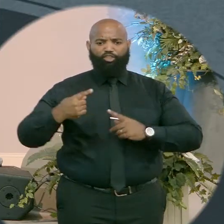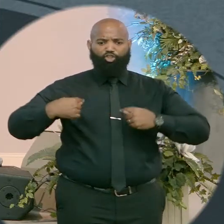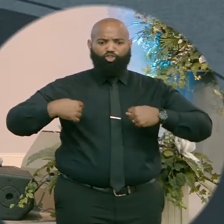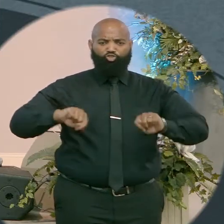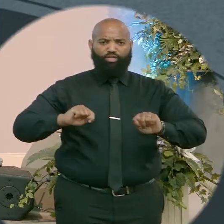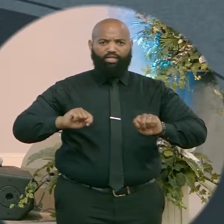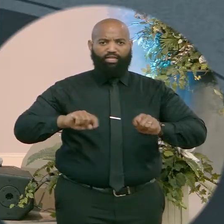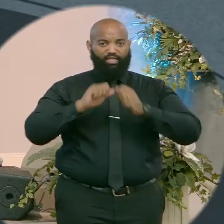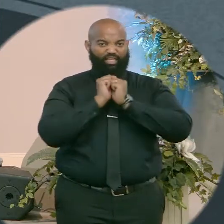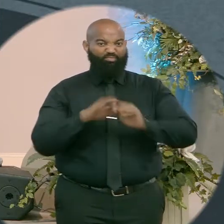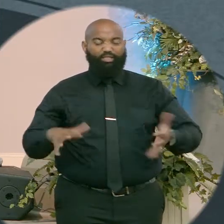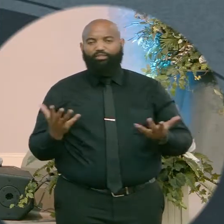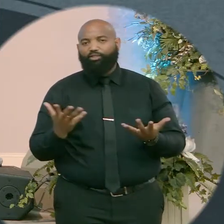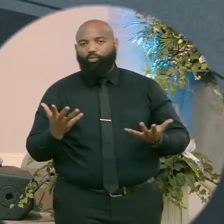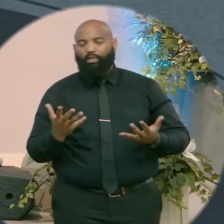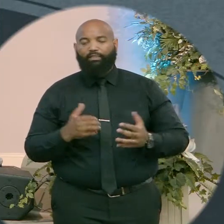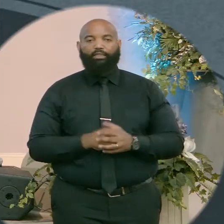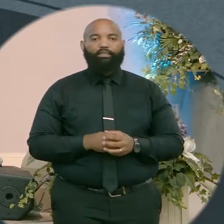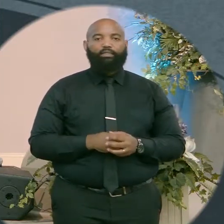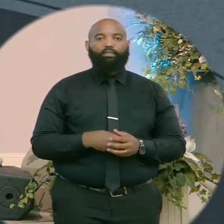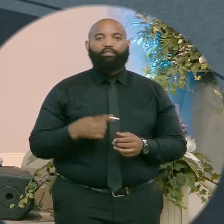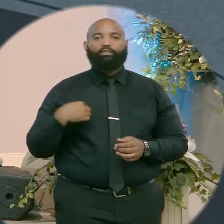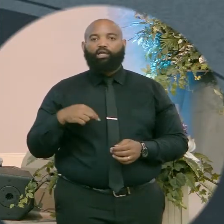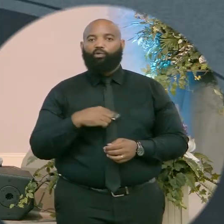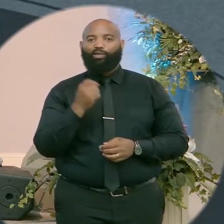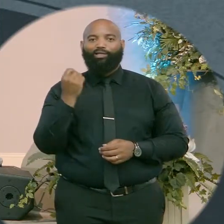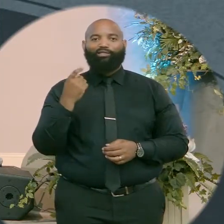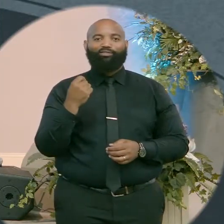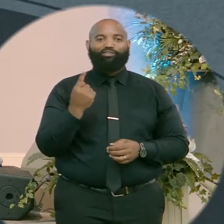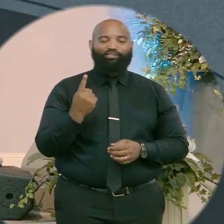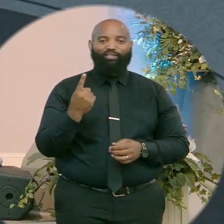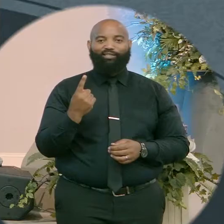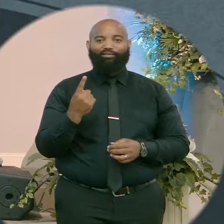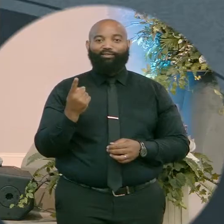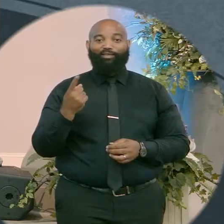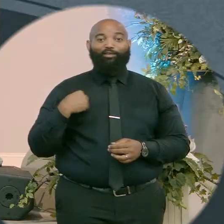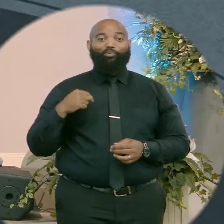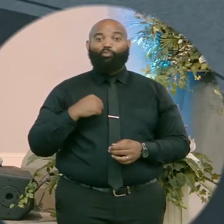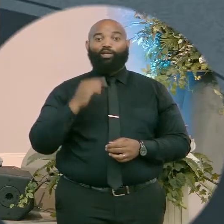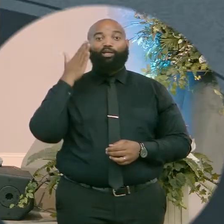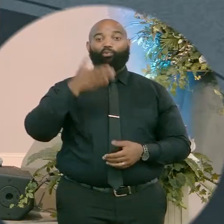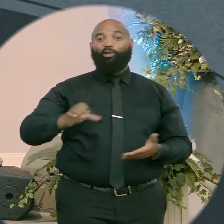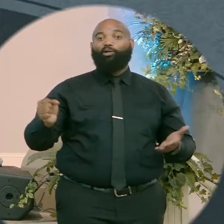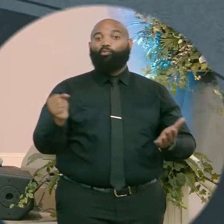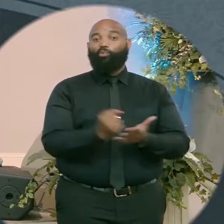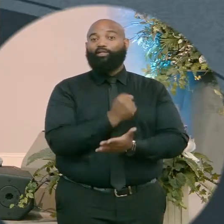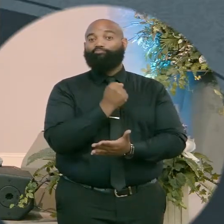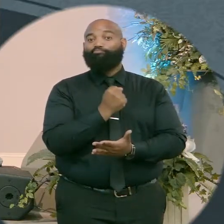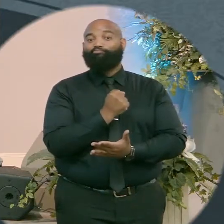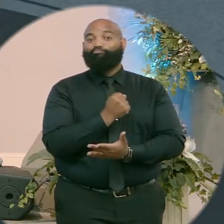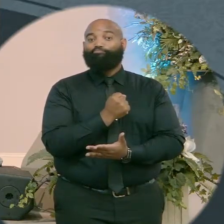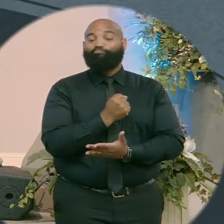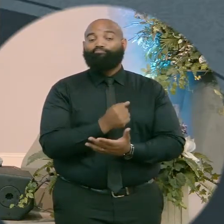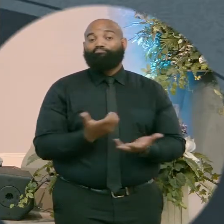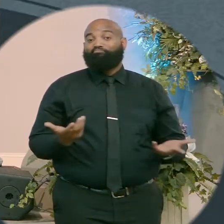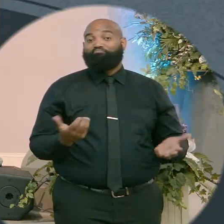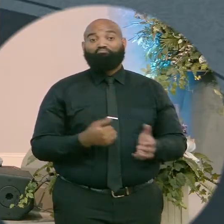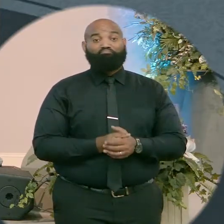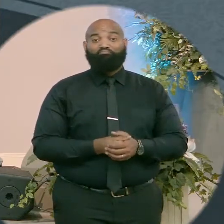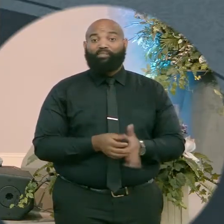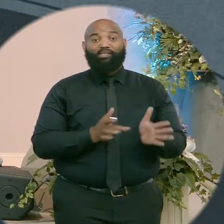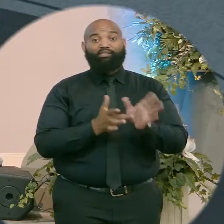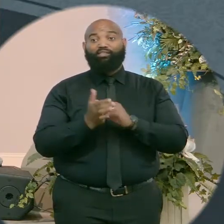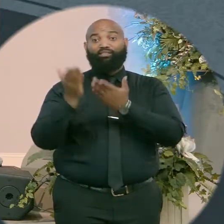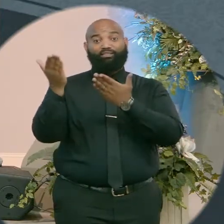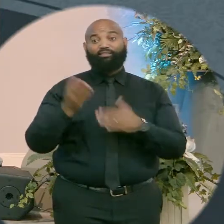But the blessing is we need to understand that we're fighting a fixed fight of faith. It's a fixed fight and you